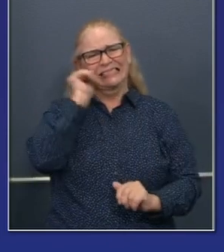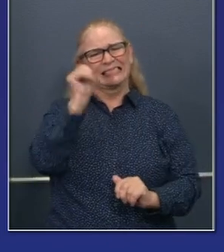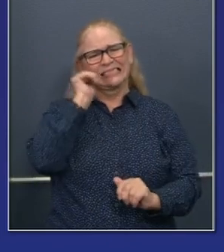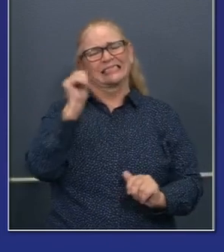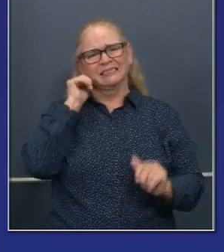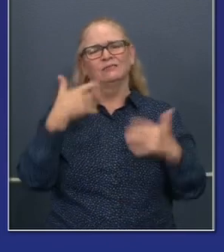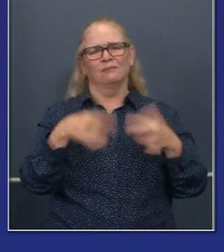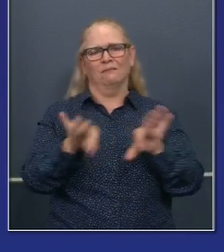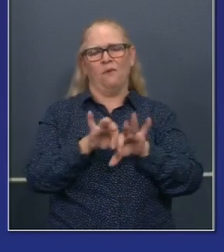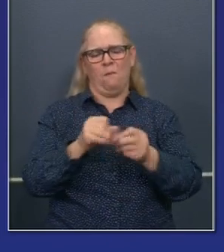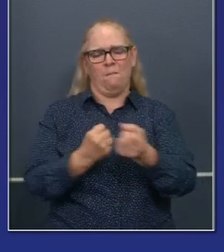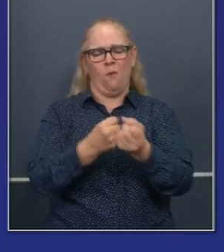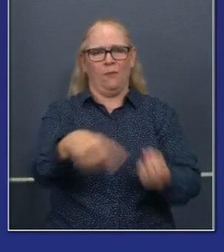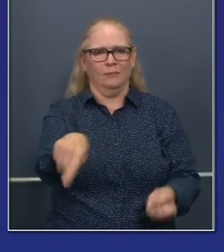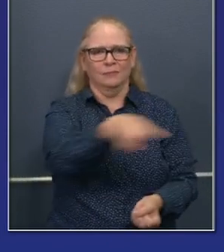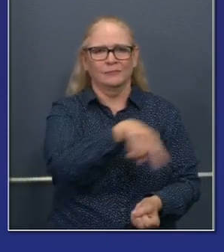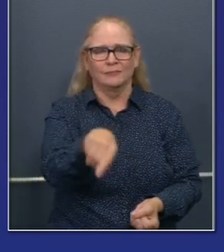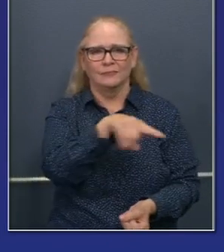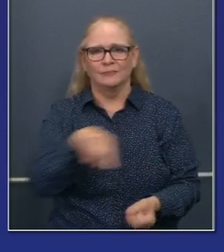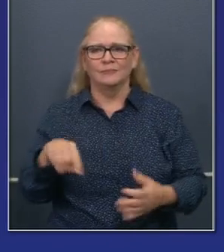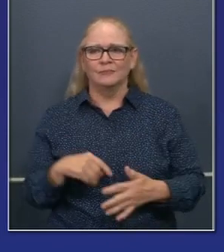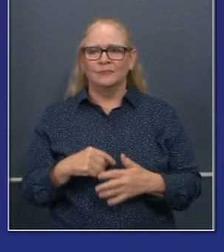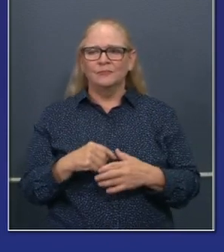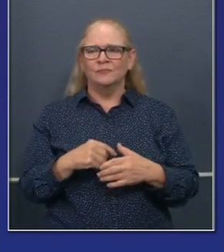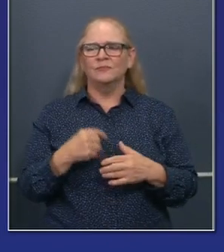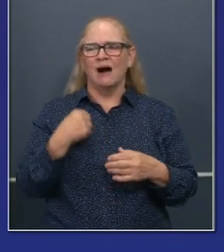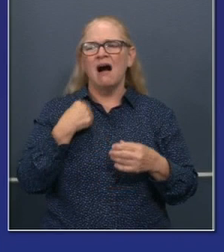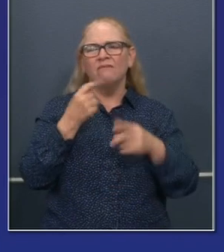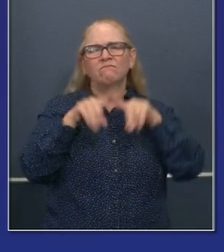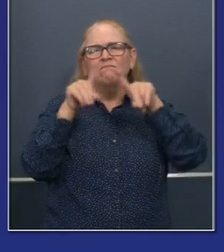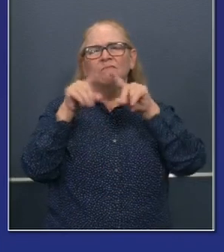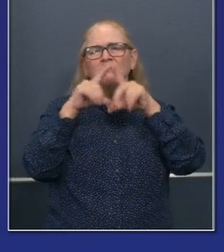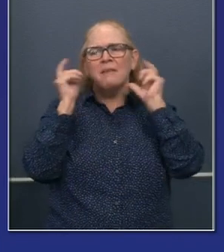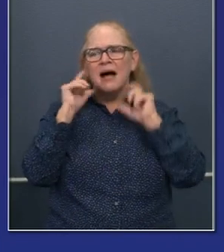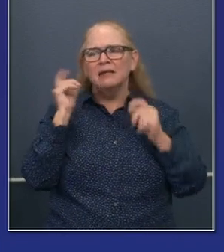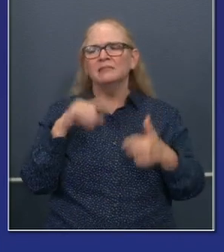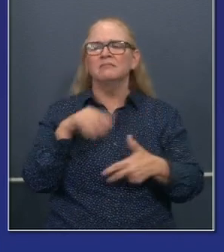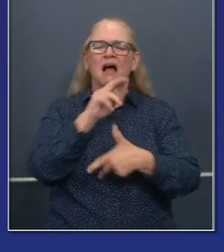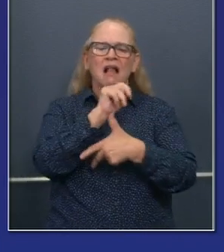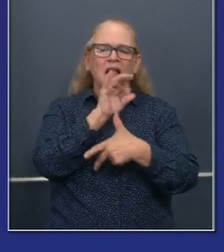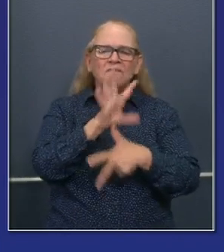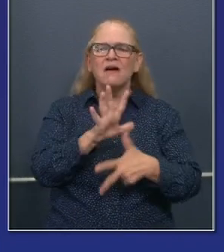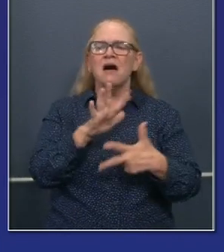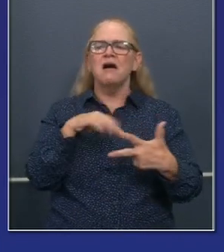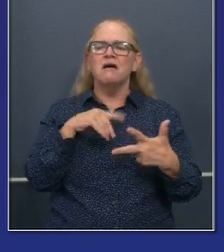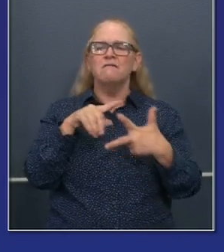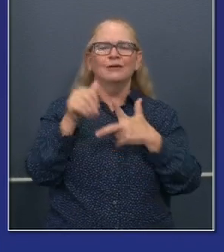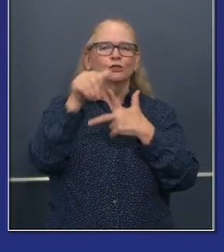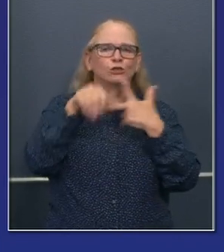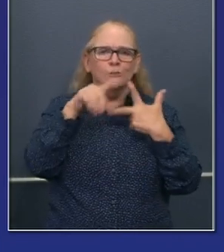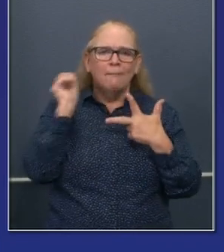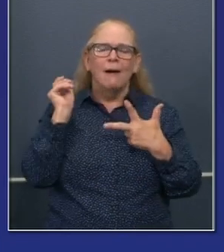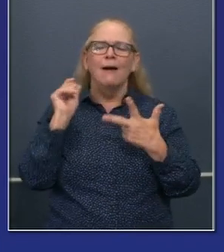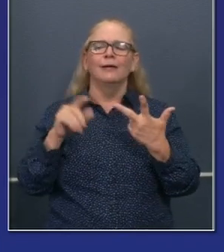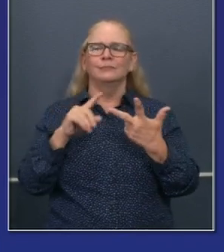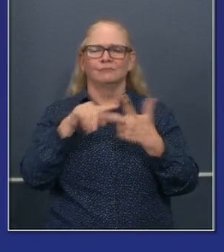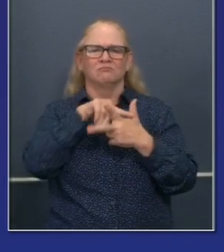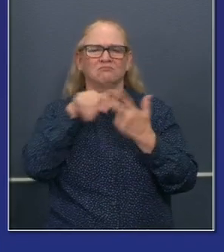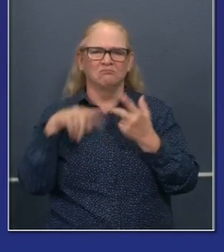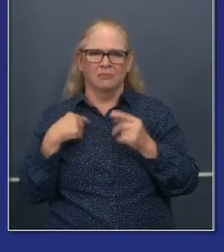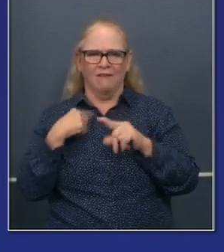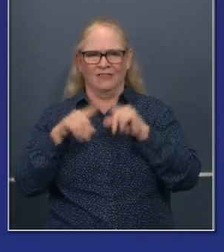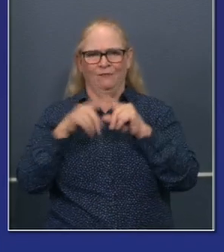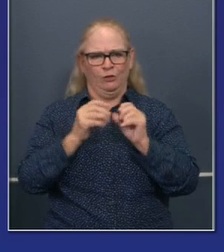N95 masks through our large-scale, uh, purchasing capacity. We did an eviction moratorium. We talked a little bit about that on Monday.